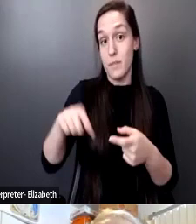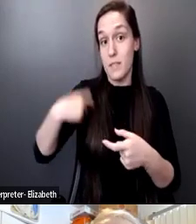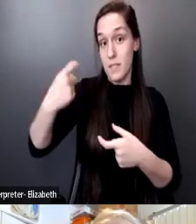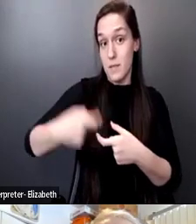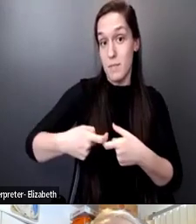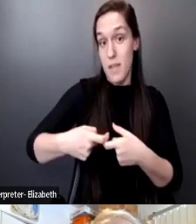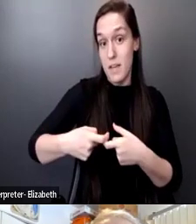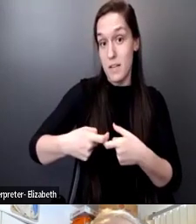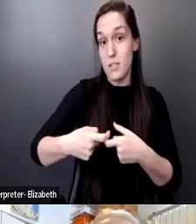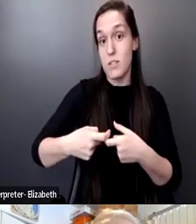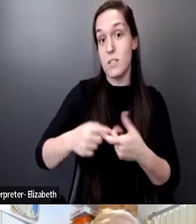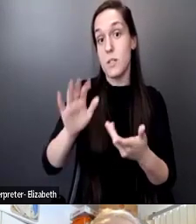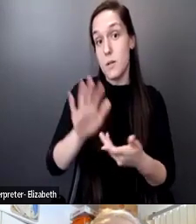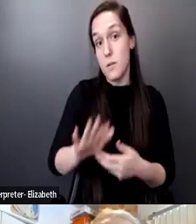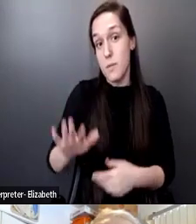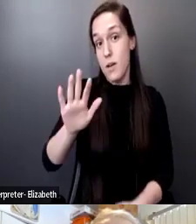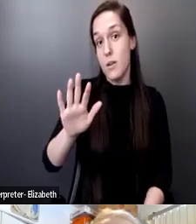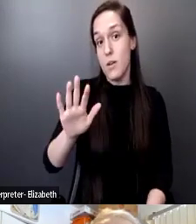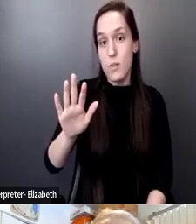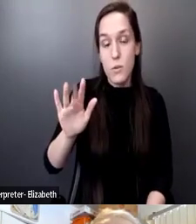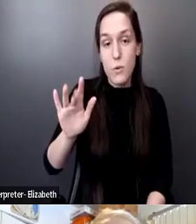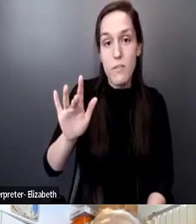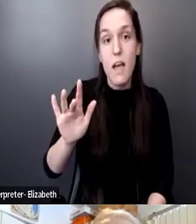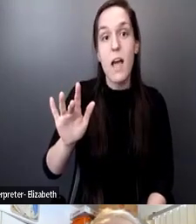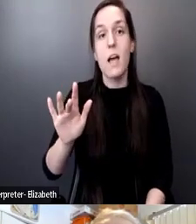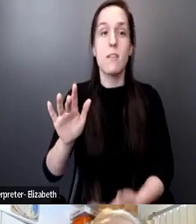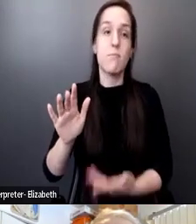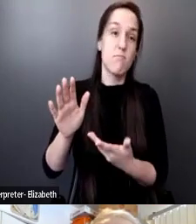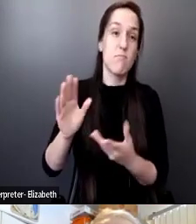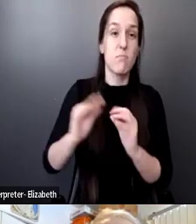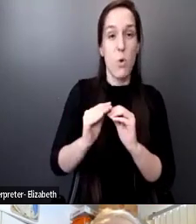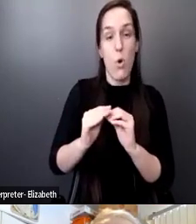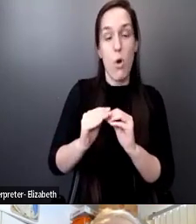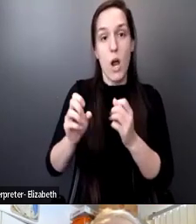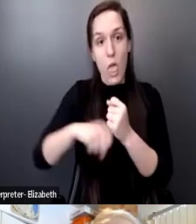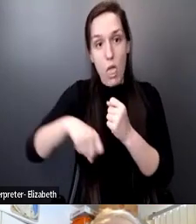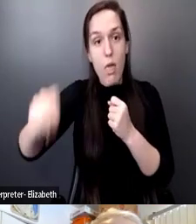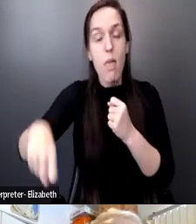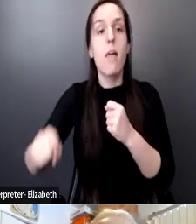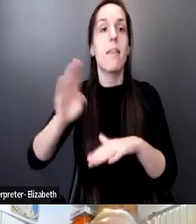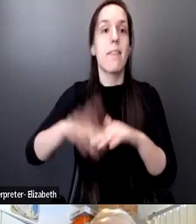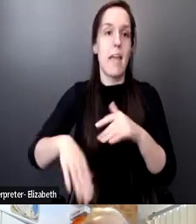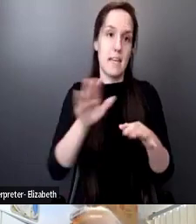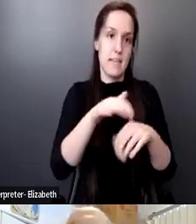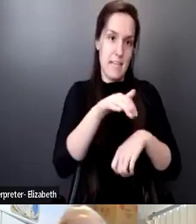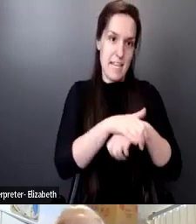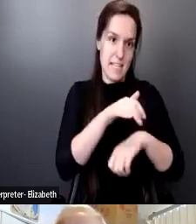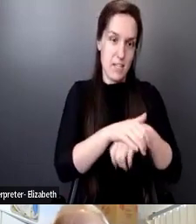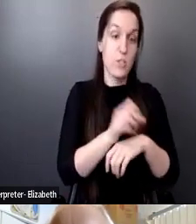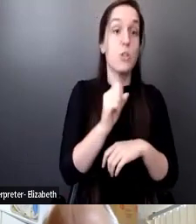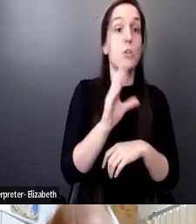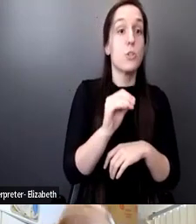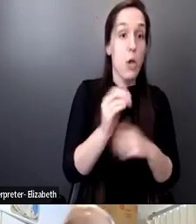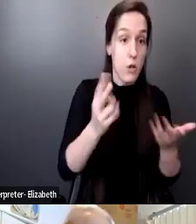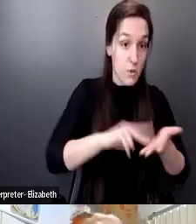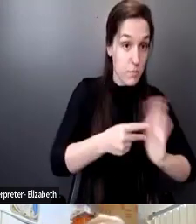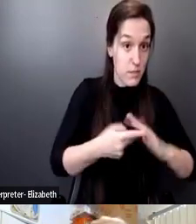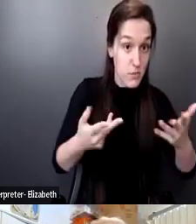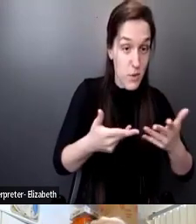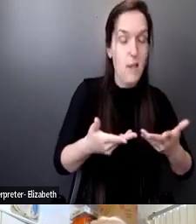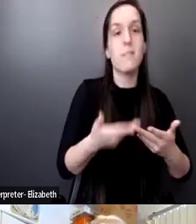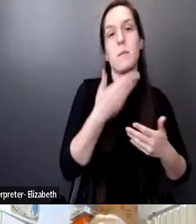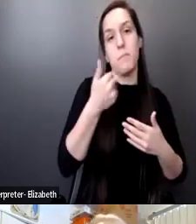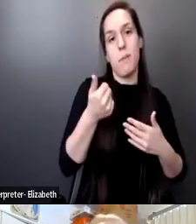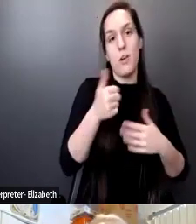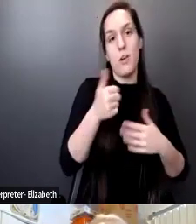% 25% more extents than English, so this is a good moment to slow down a bit and talk at a